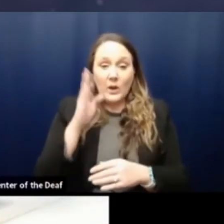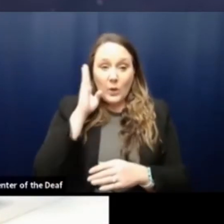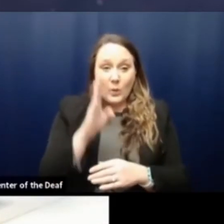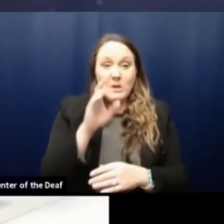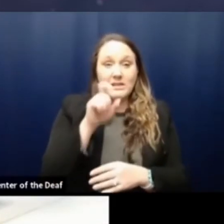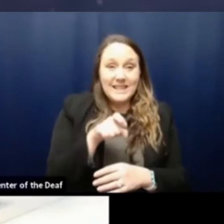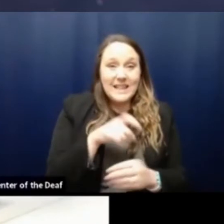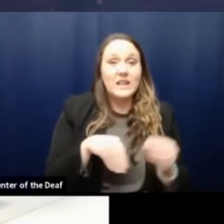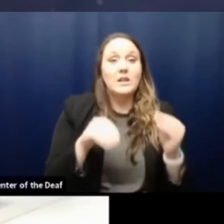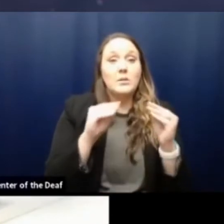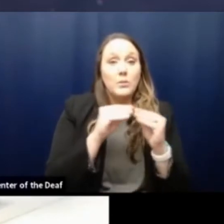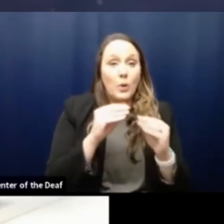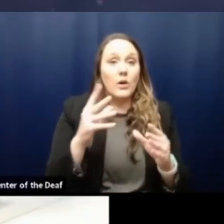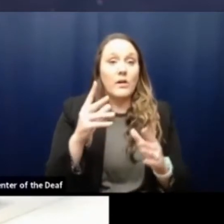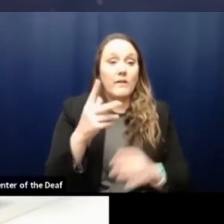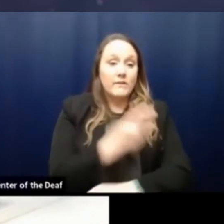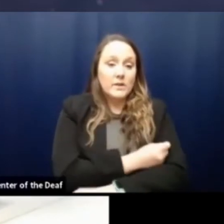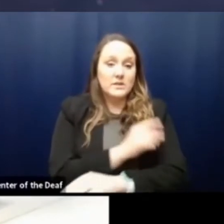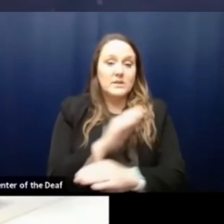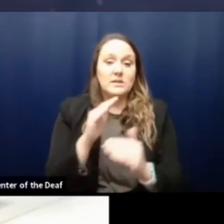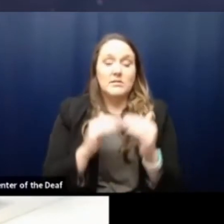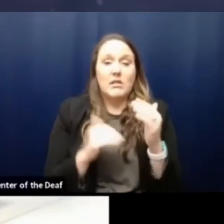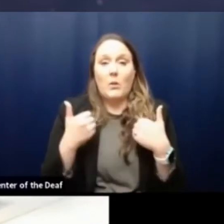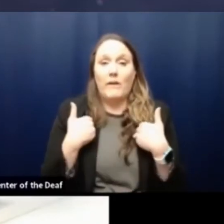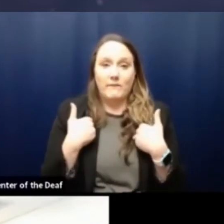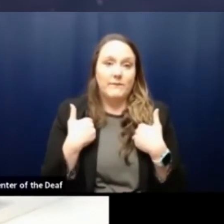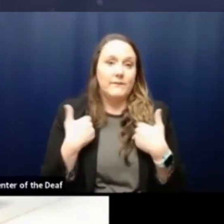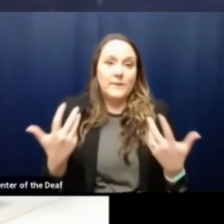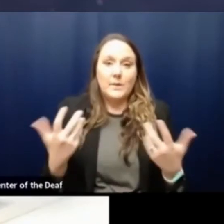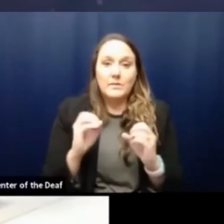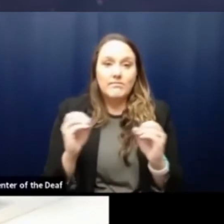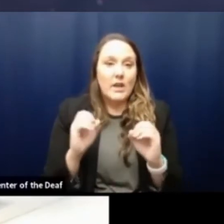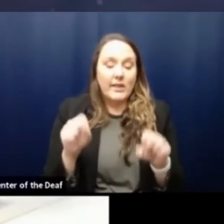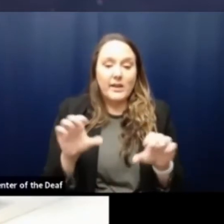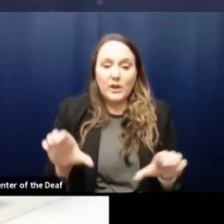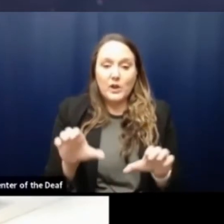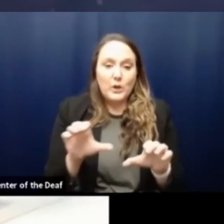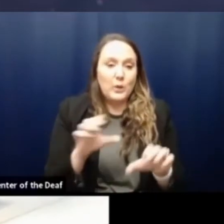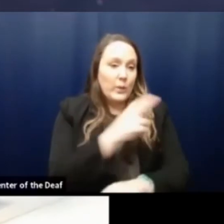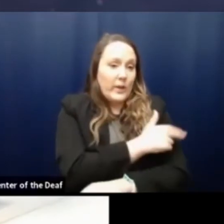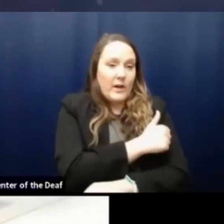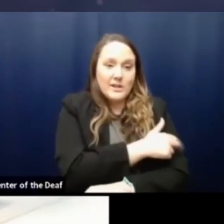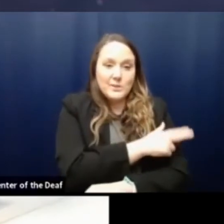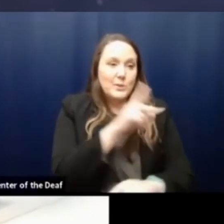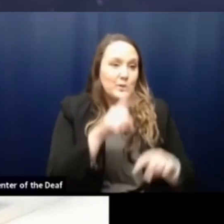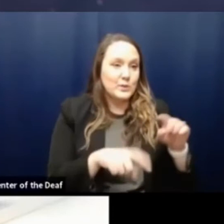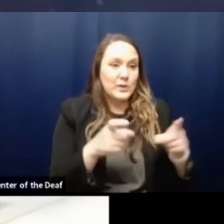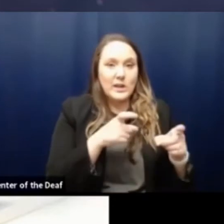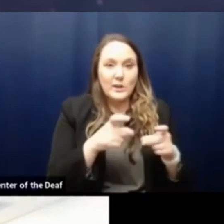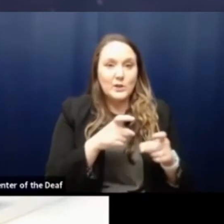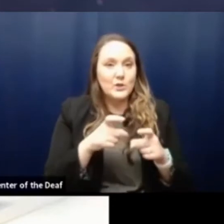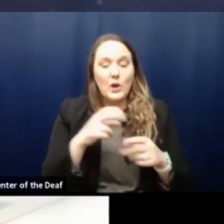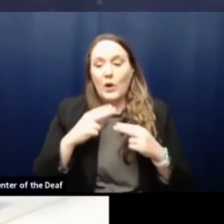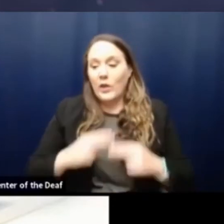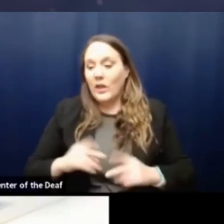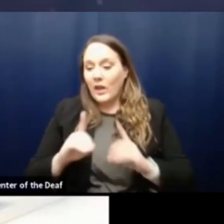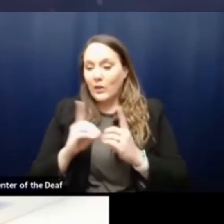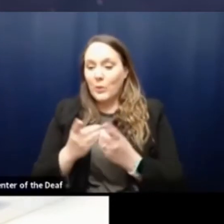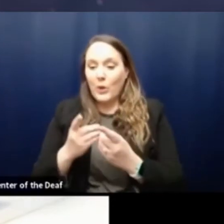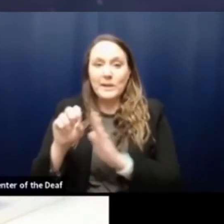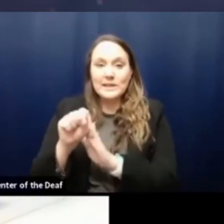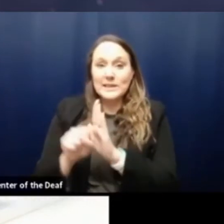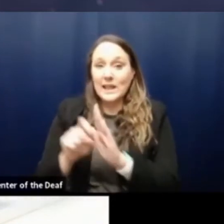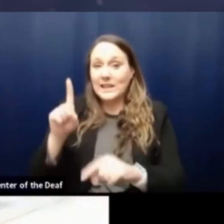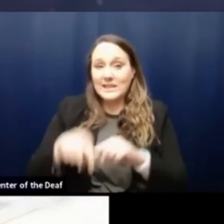supply. And there's nothing any of us can do about this. There's nothing the hospitals can do about that. There's nothing the health department or the state can do about that.